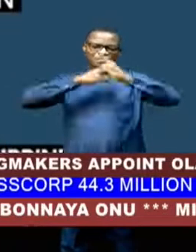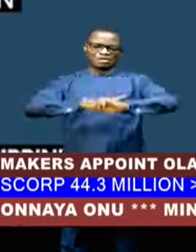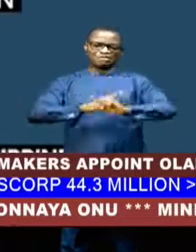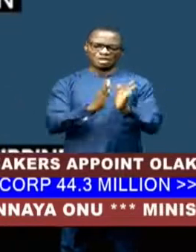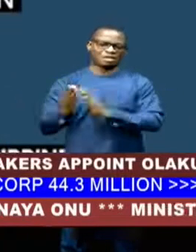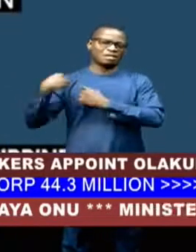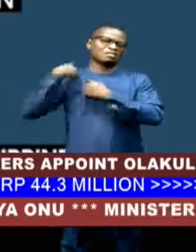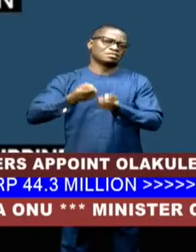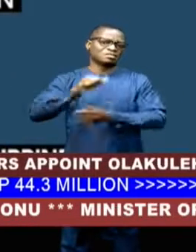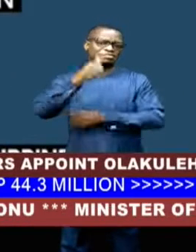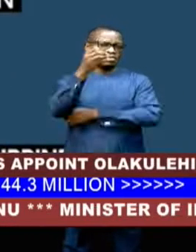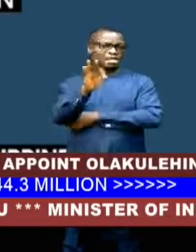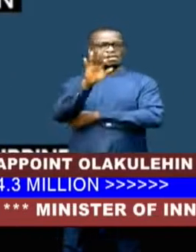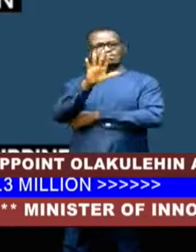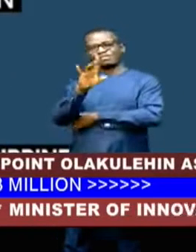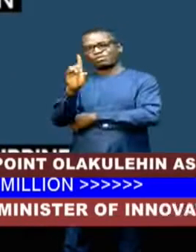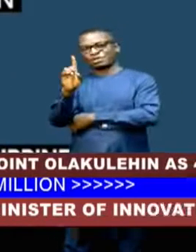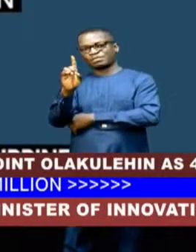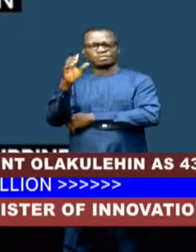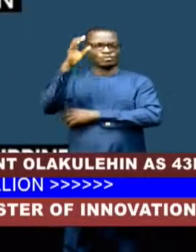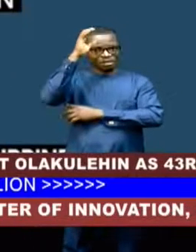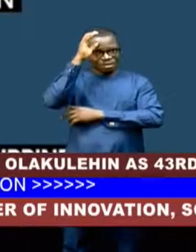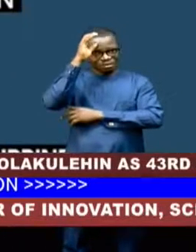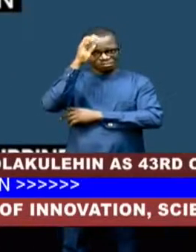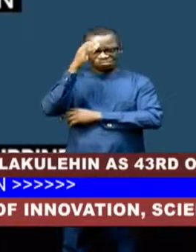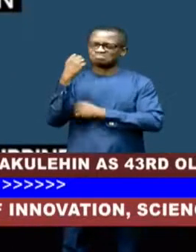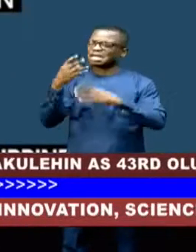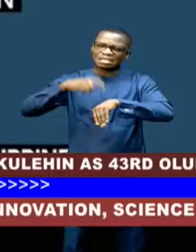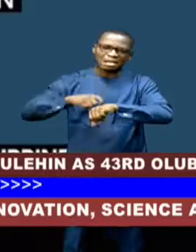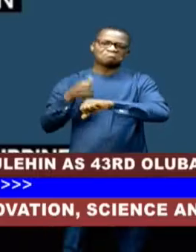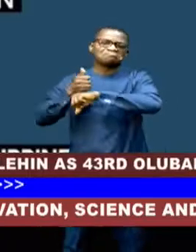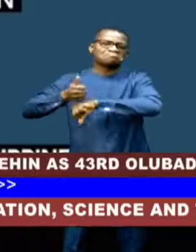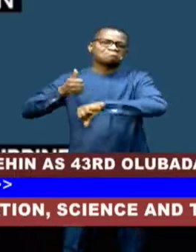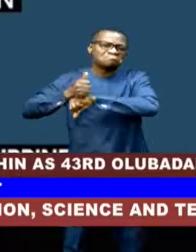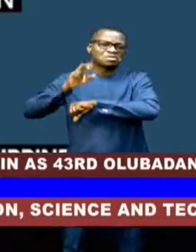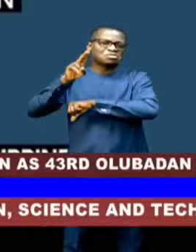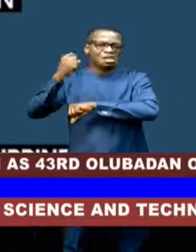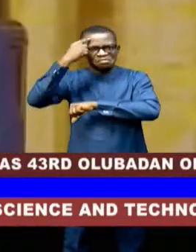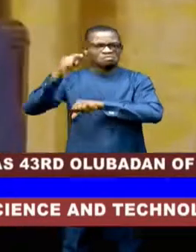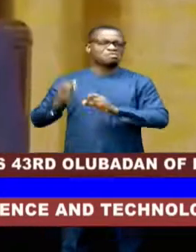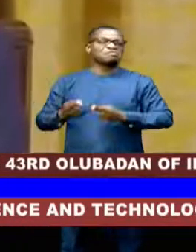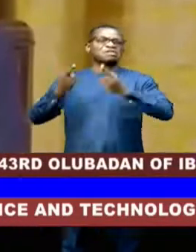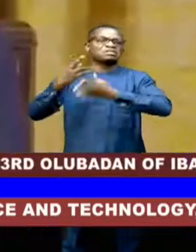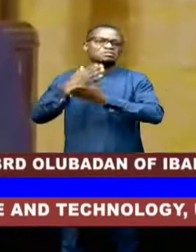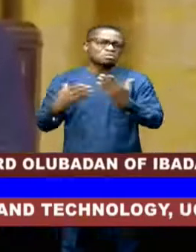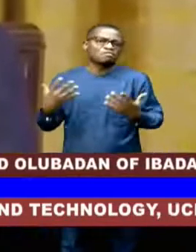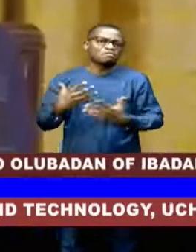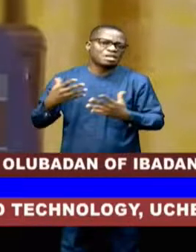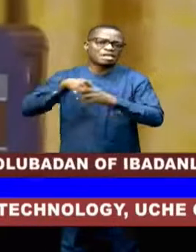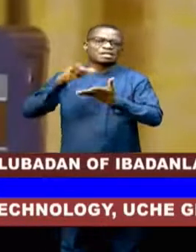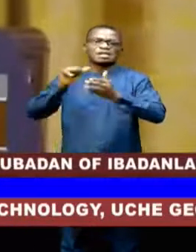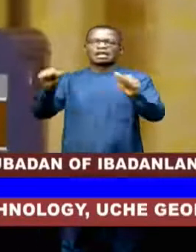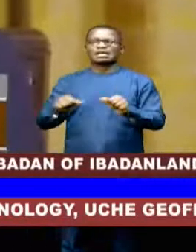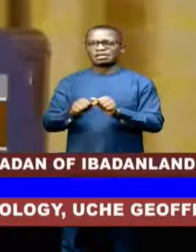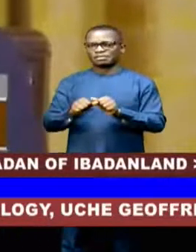1951. China has repeatedly blamed the U.S. for raising tensions in the region. Speaking at the start of the three